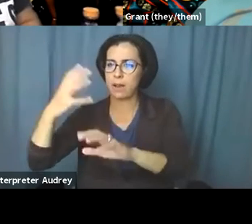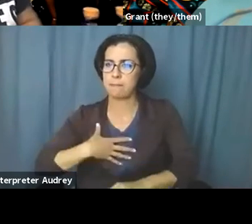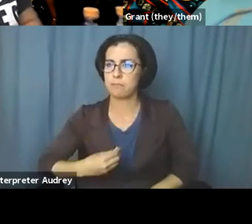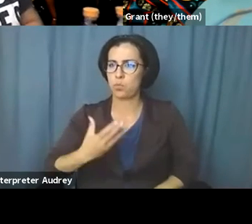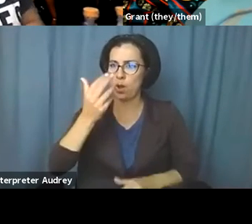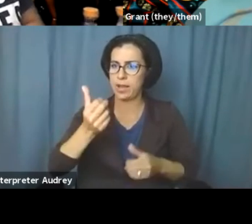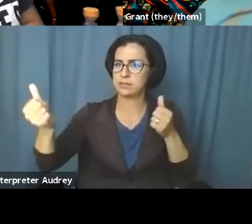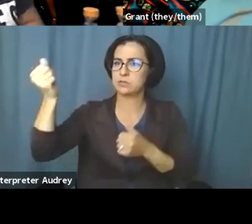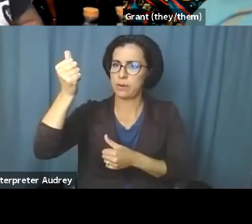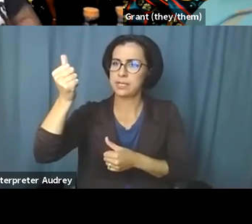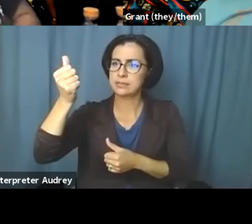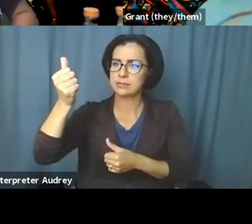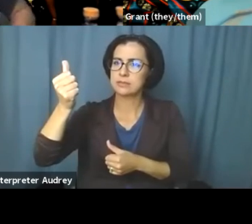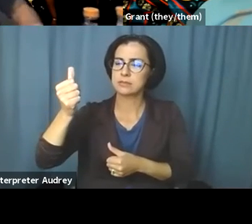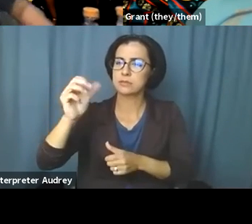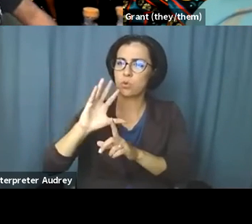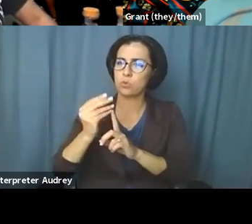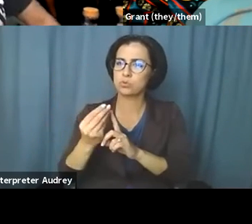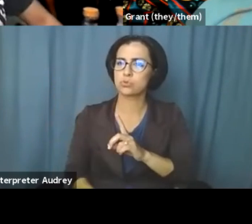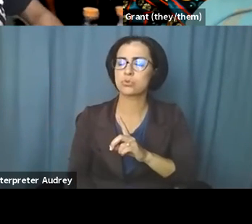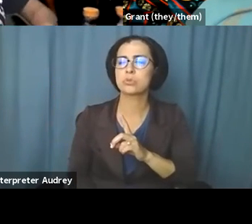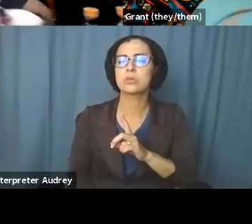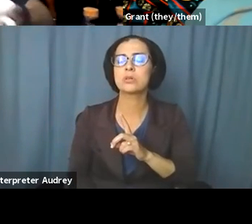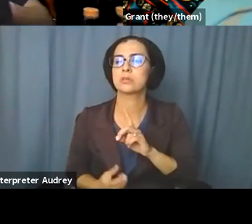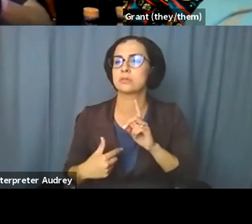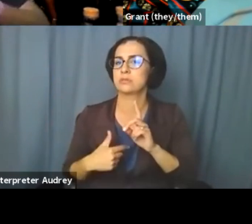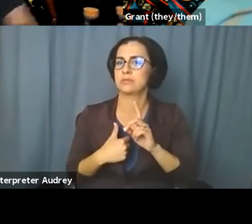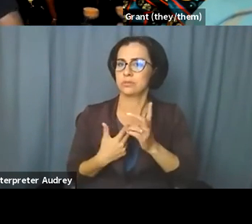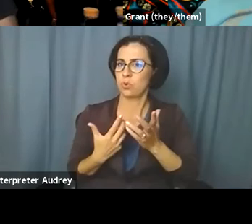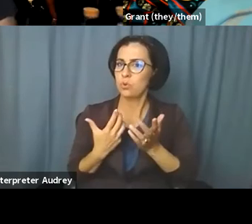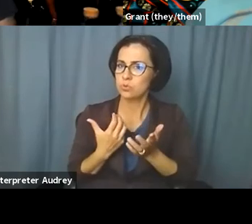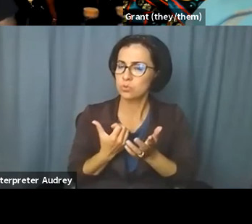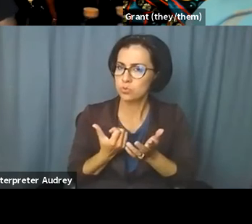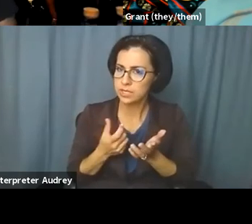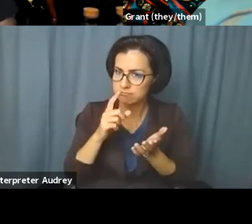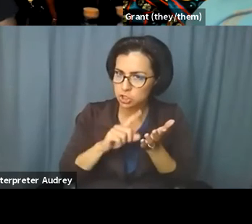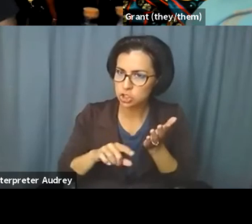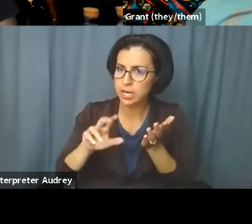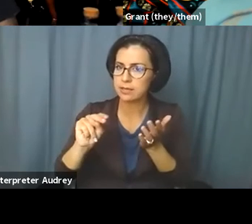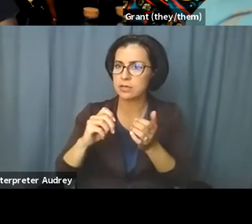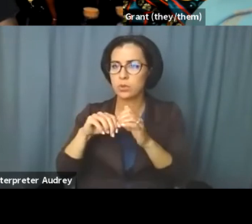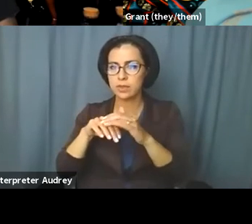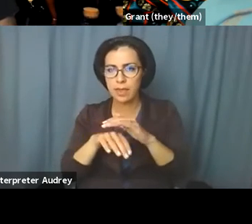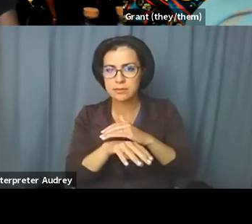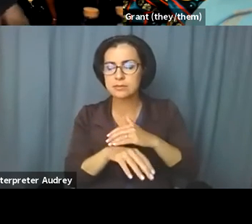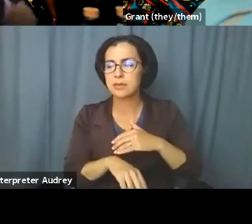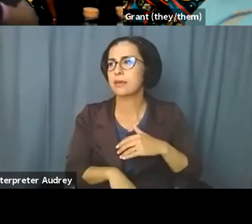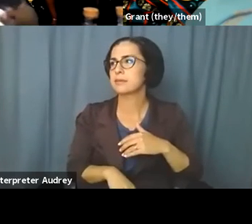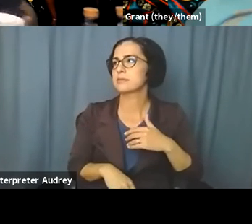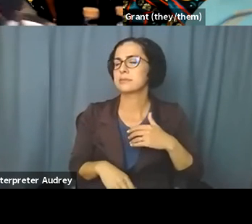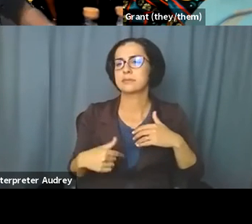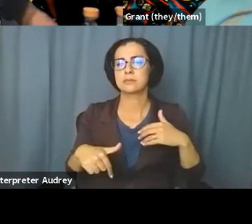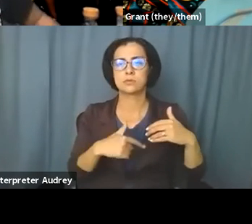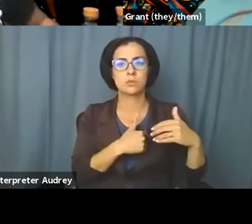and so, um, we use tools like access check-ins, um, invite, uh,